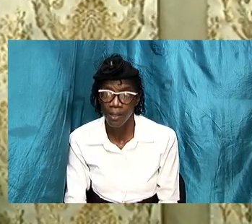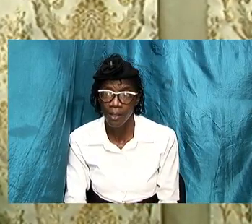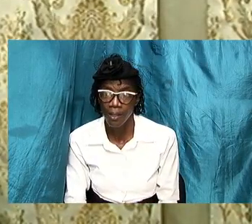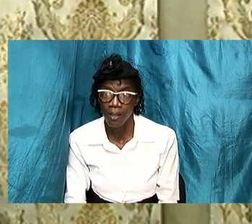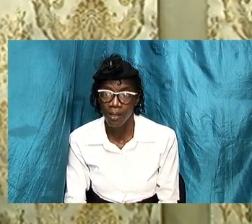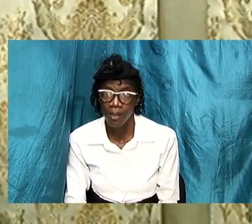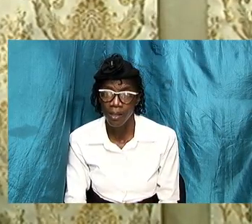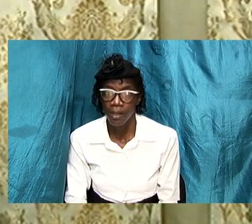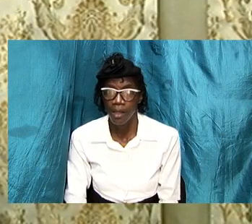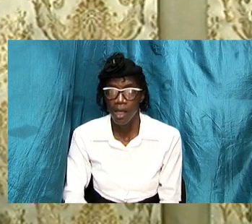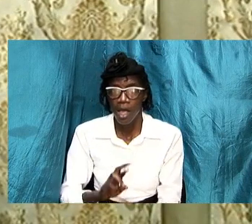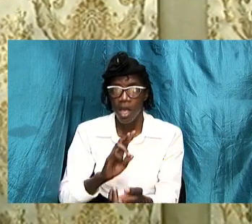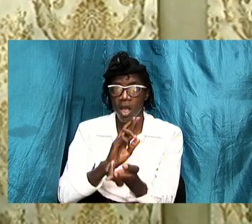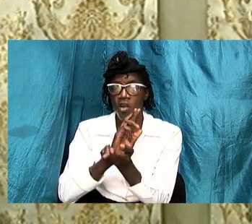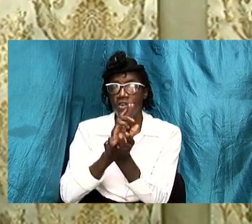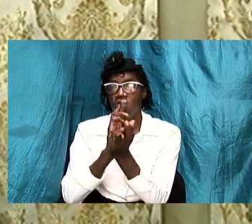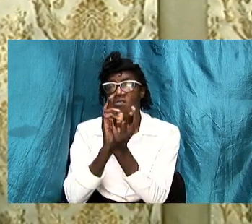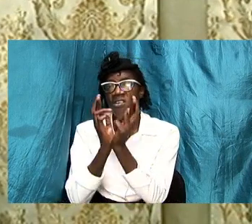reversed